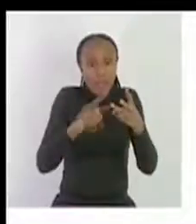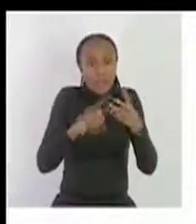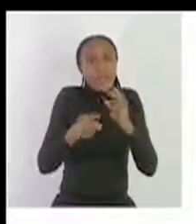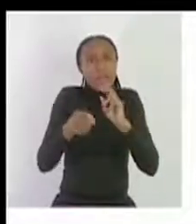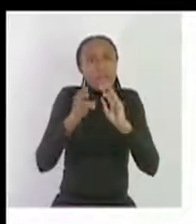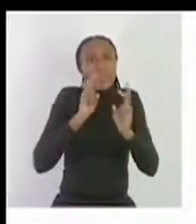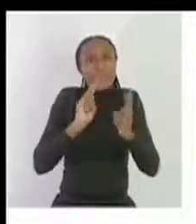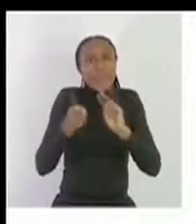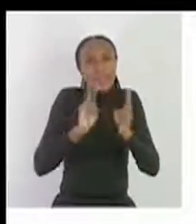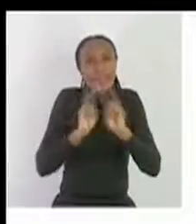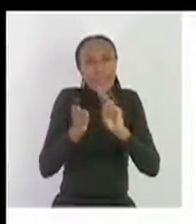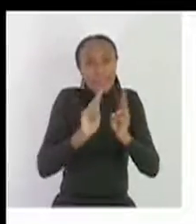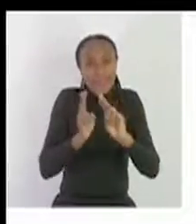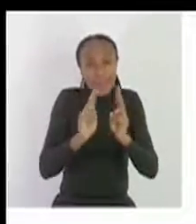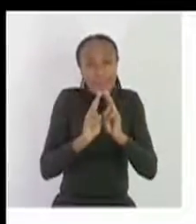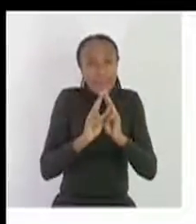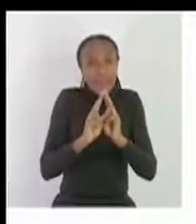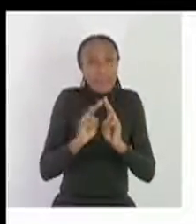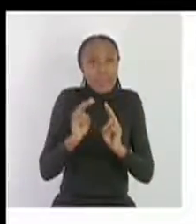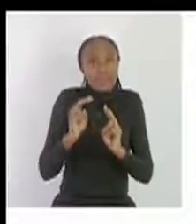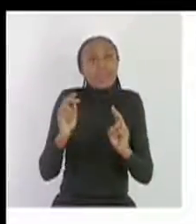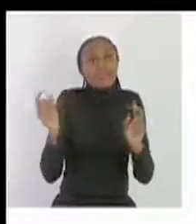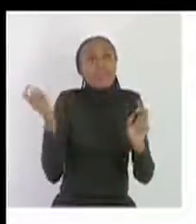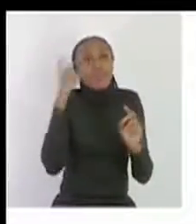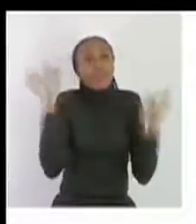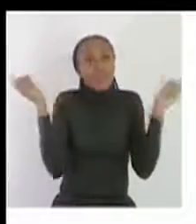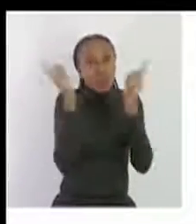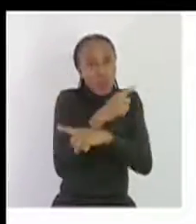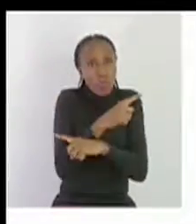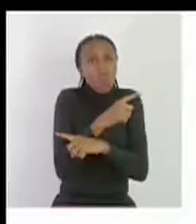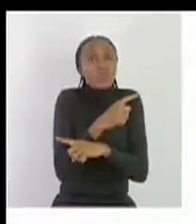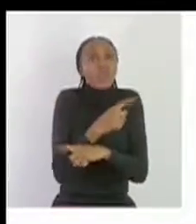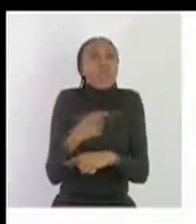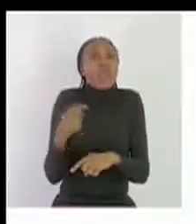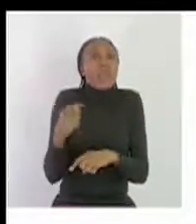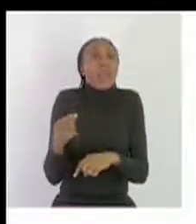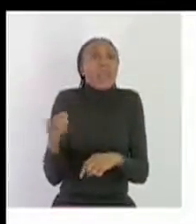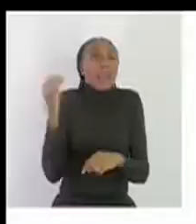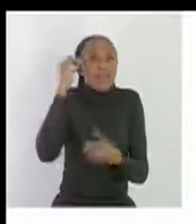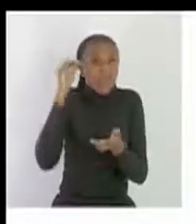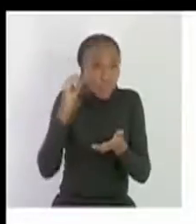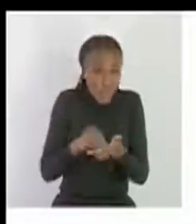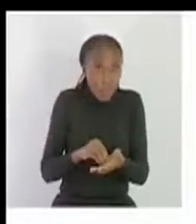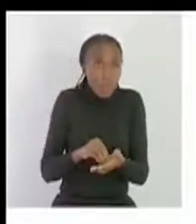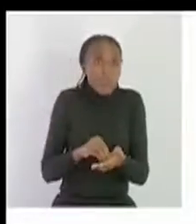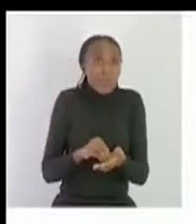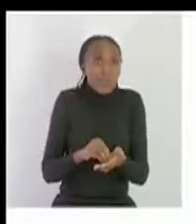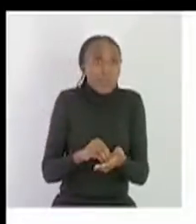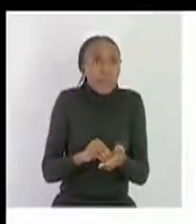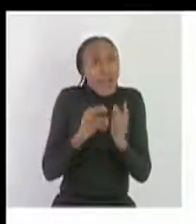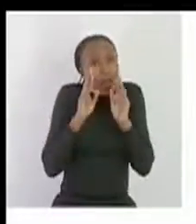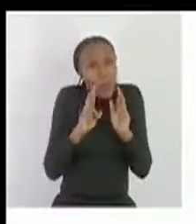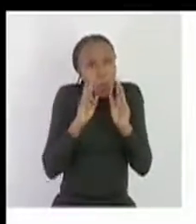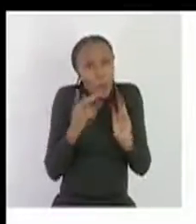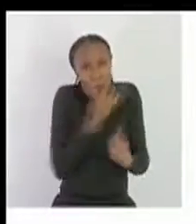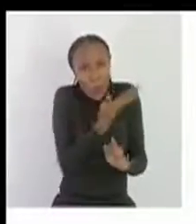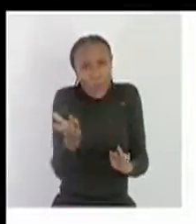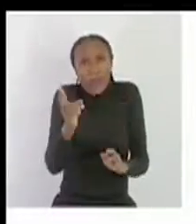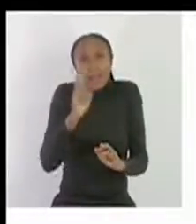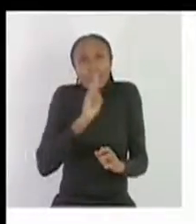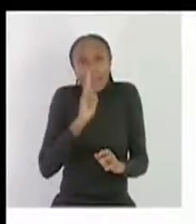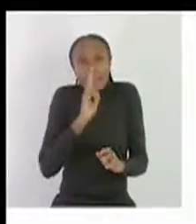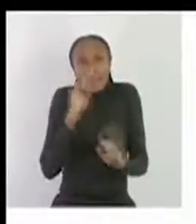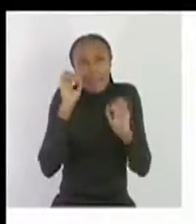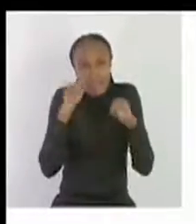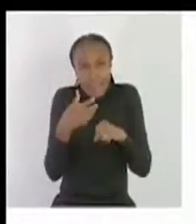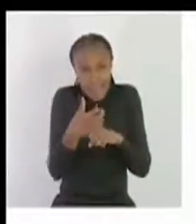myth and then taboos around HIV and AIDS i am hoping that most of us if not all of us will be able to get the right answers for